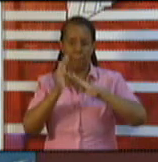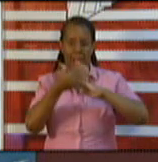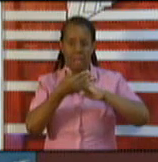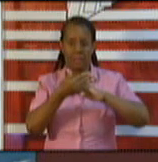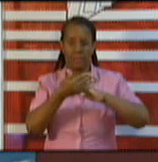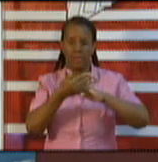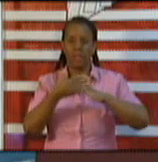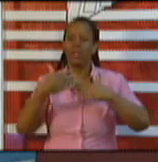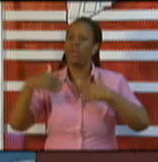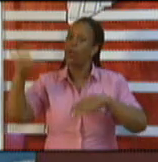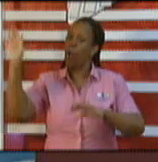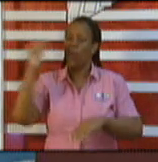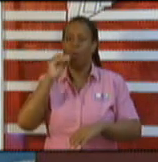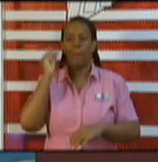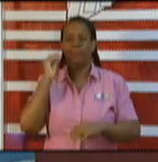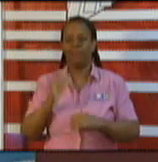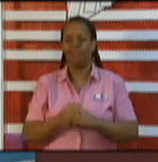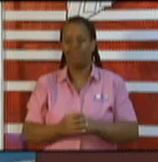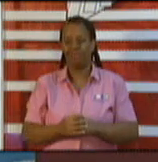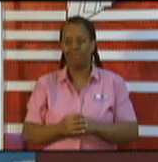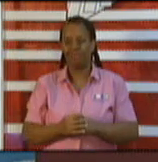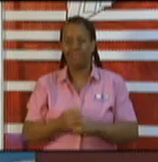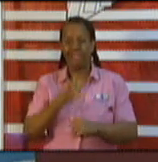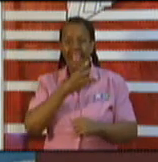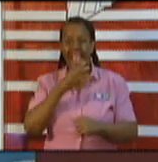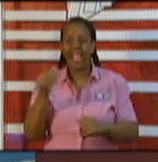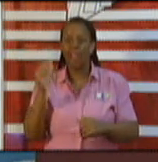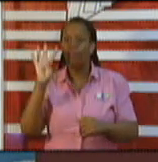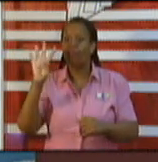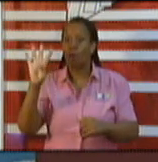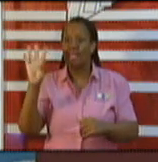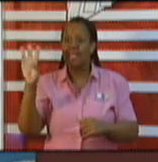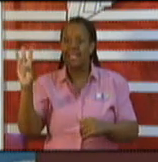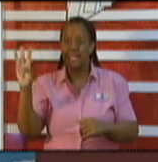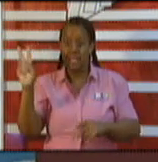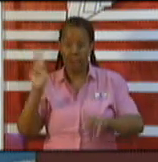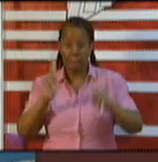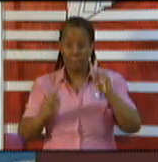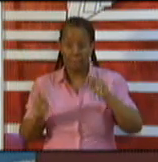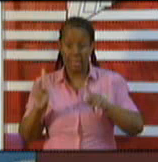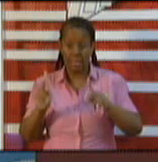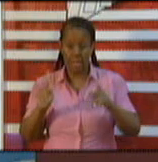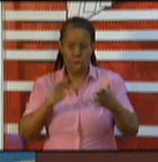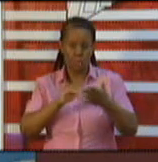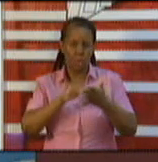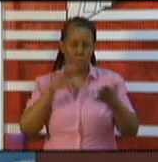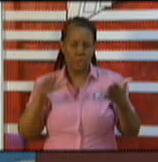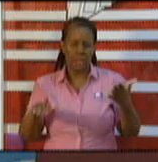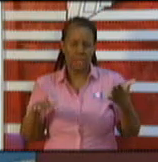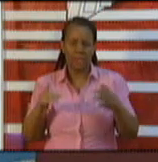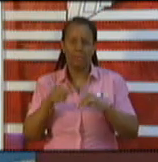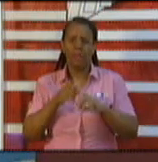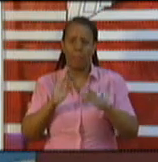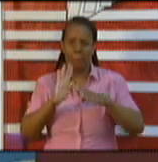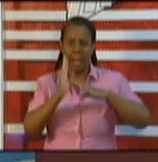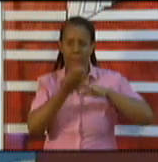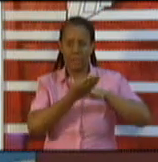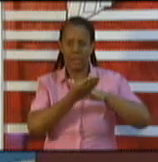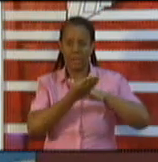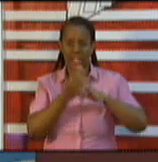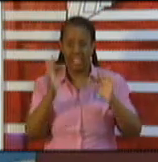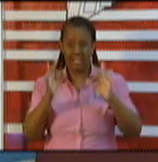The UE-RE Freedom Hall remain with 46, and we are awaiting the SWAT results later today. If they are all negative, they will be decanted as well.